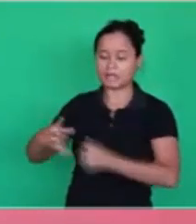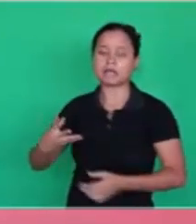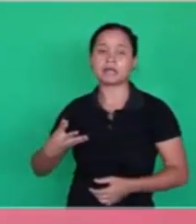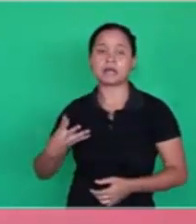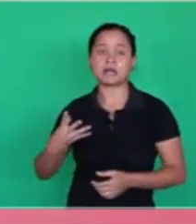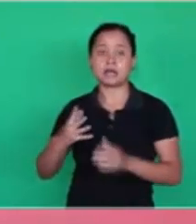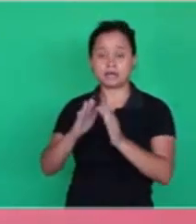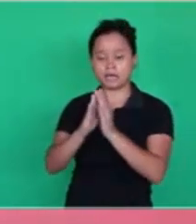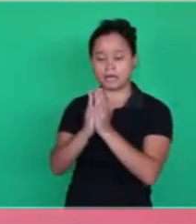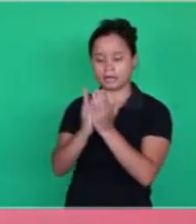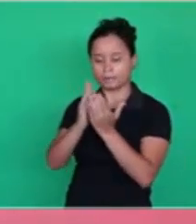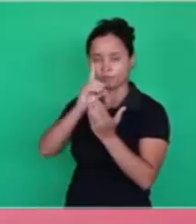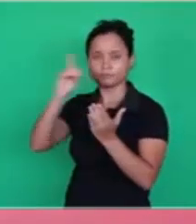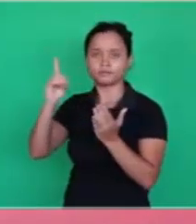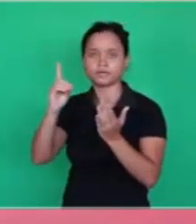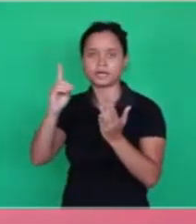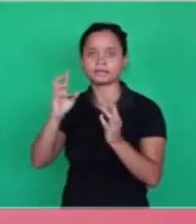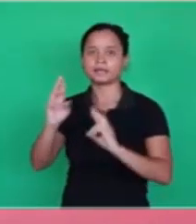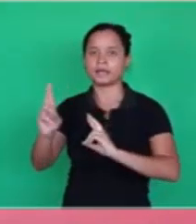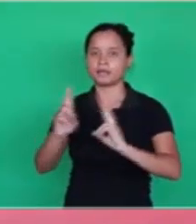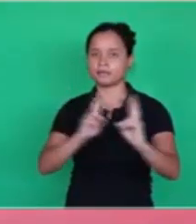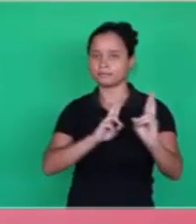It's related to Jesus.